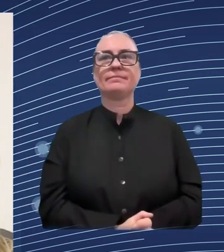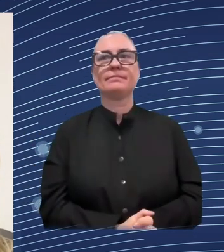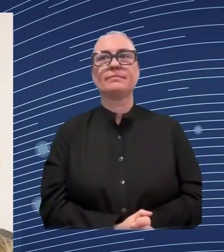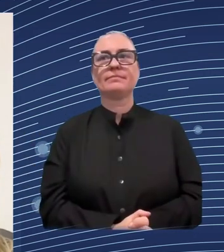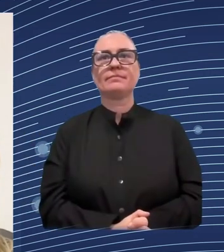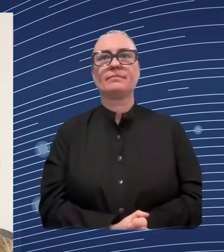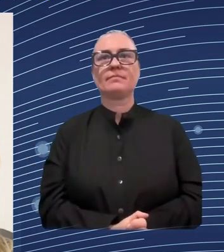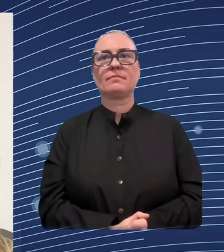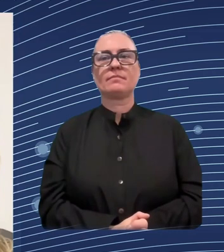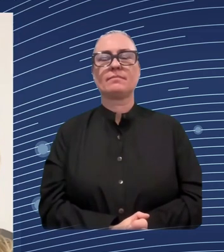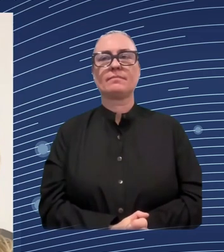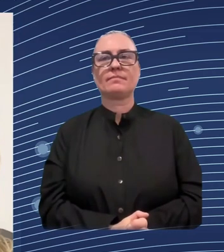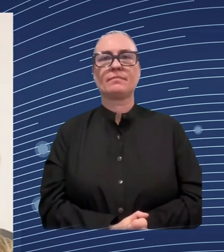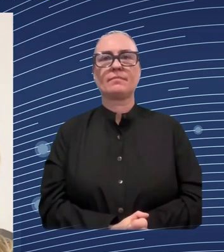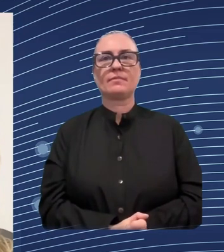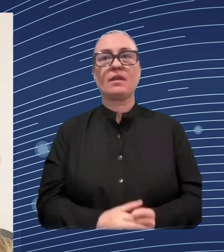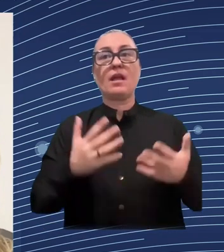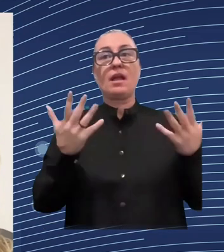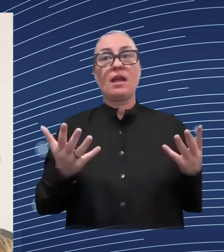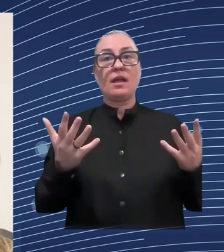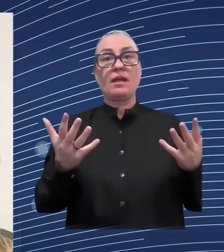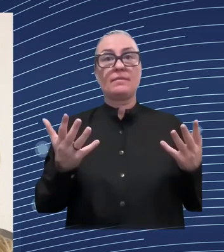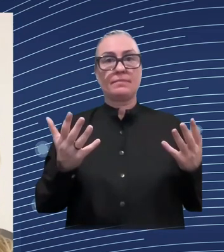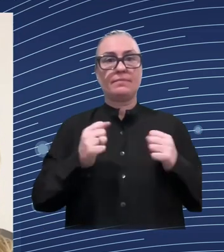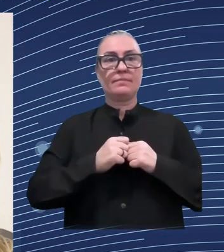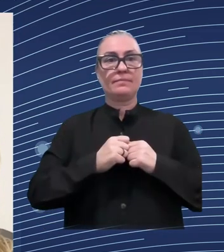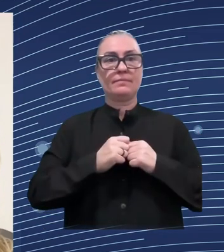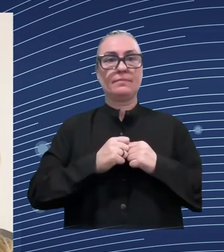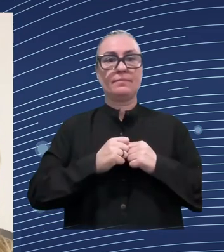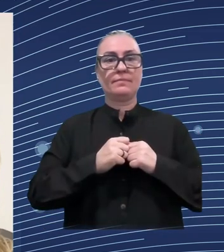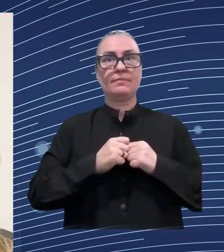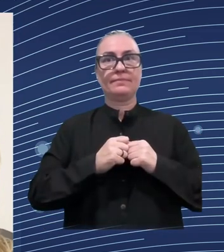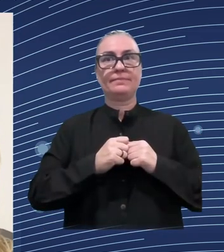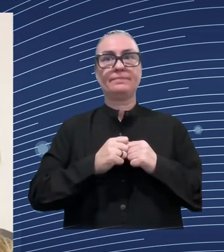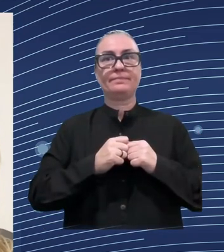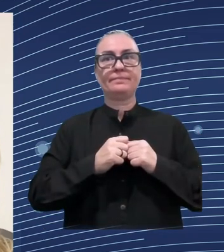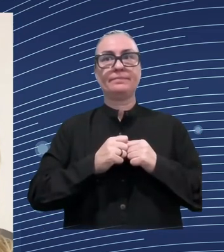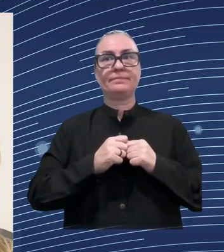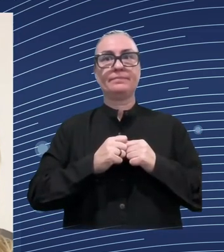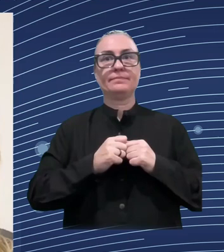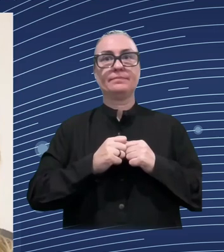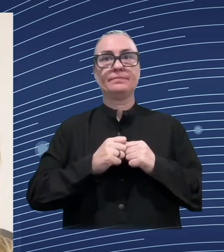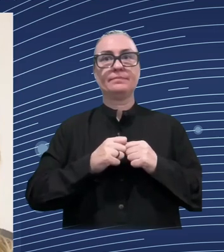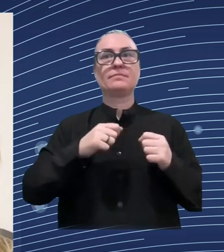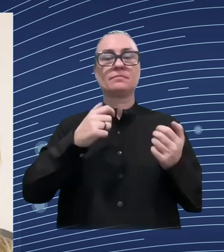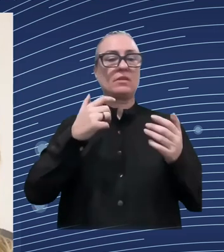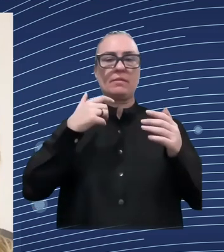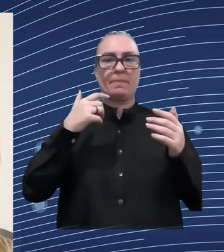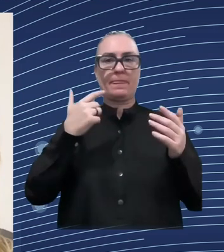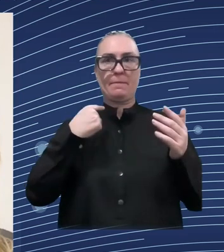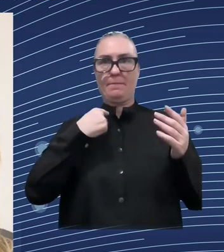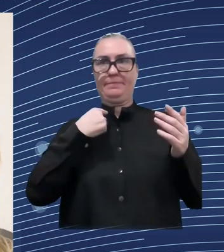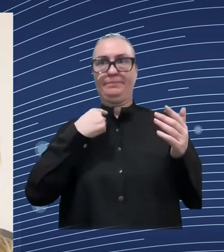but that's one aspect the second one is about i would really welcome and and express my full